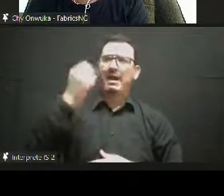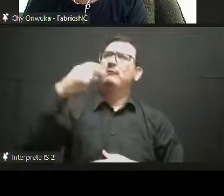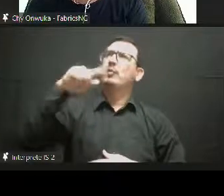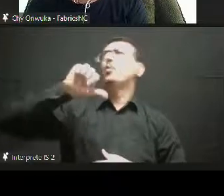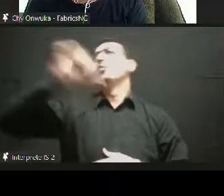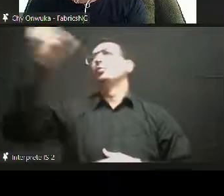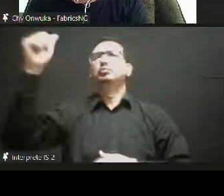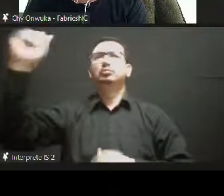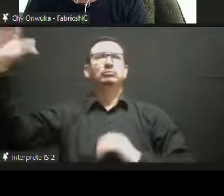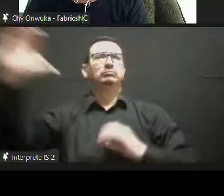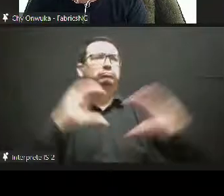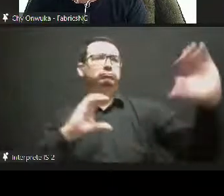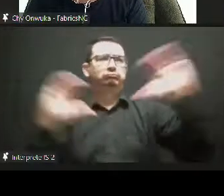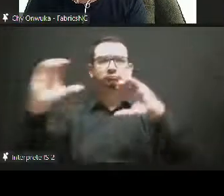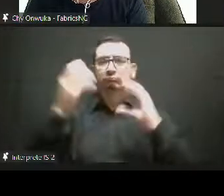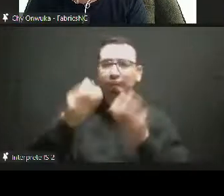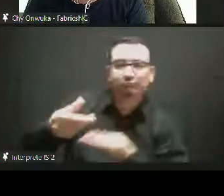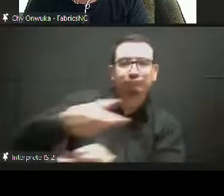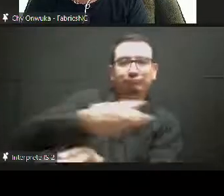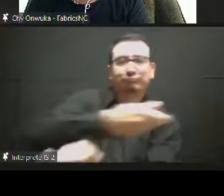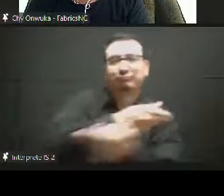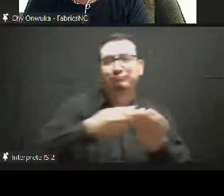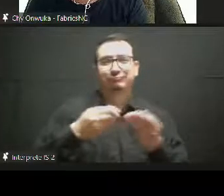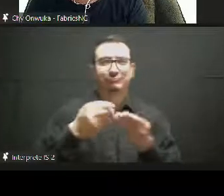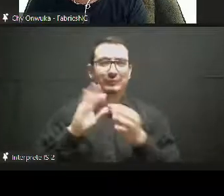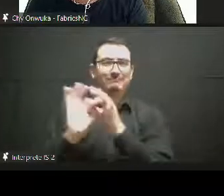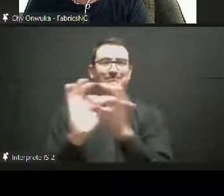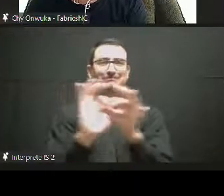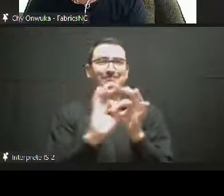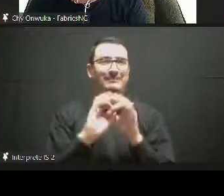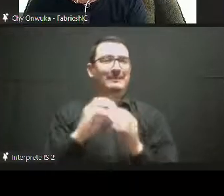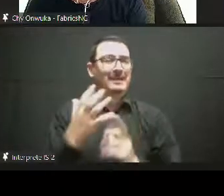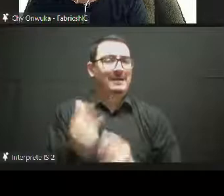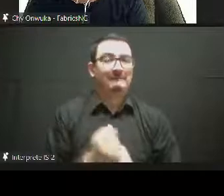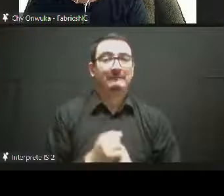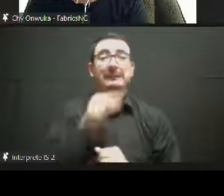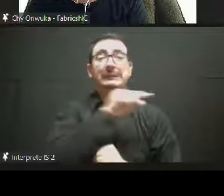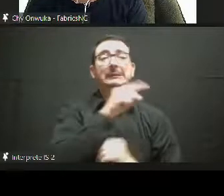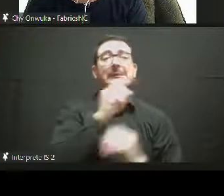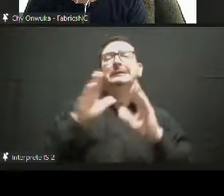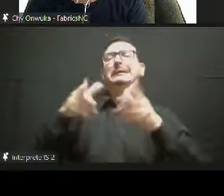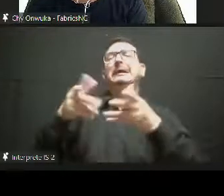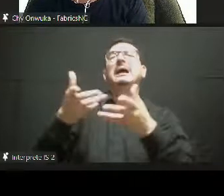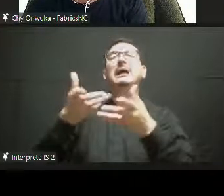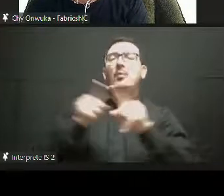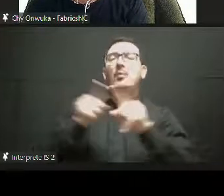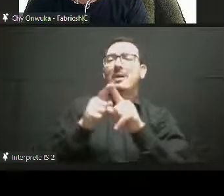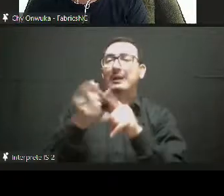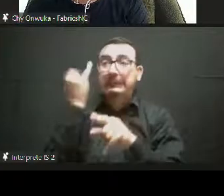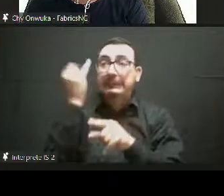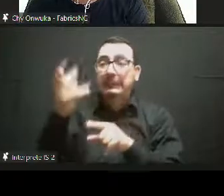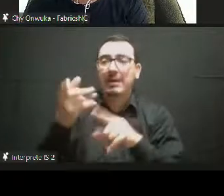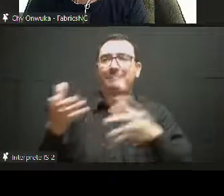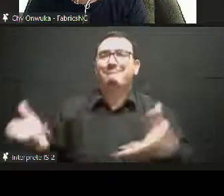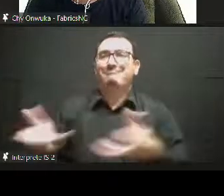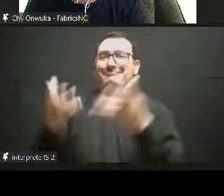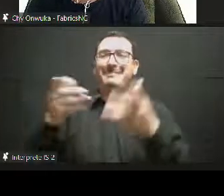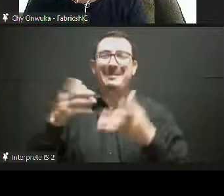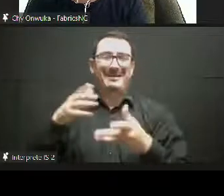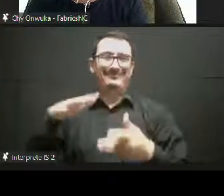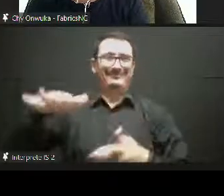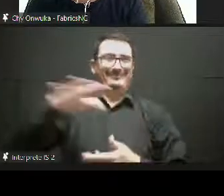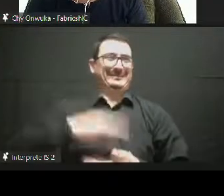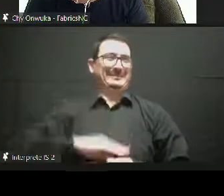building of the sector towards the digital realm is also done through our means of creating